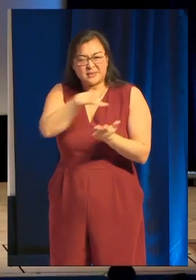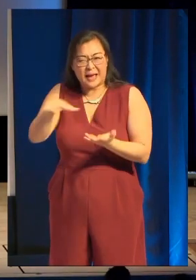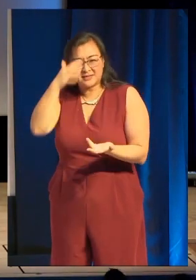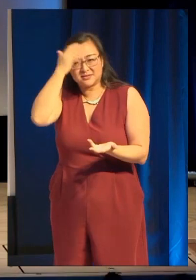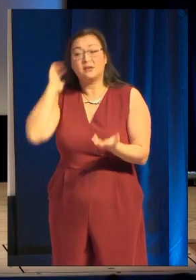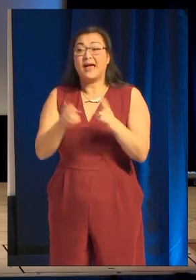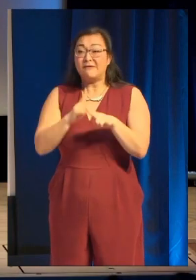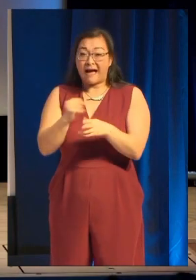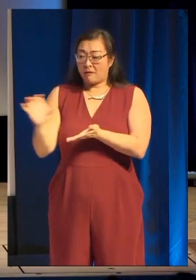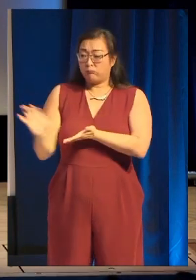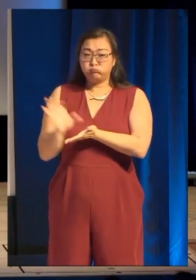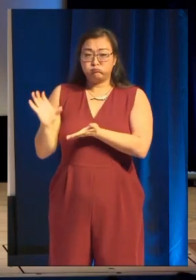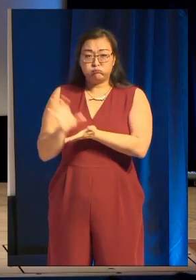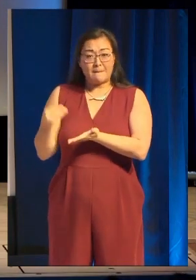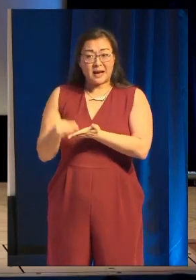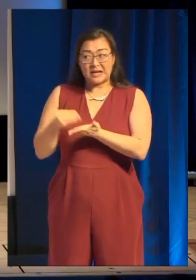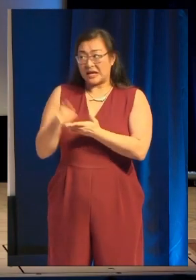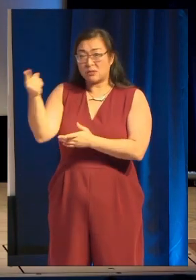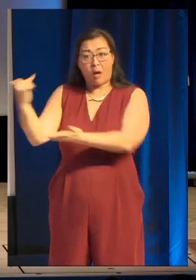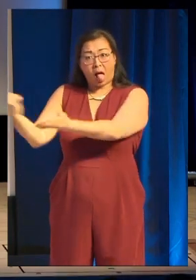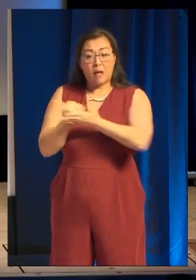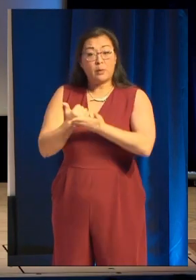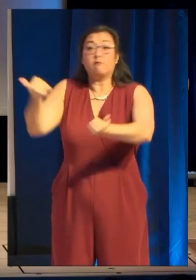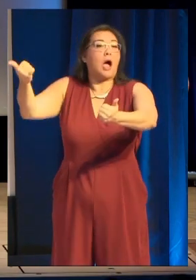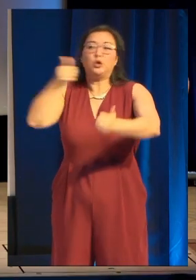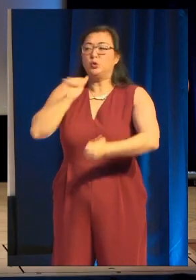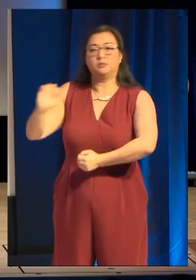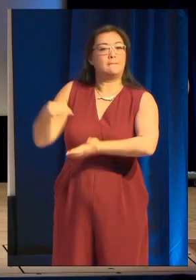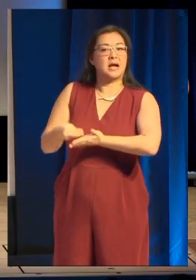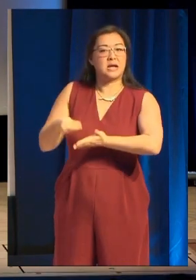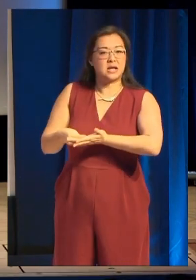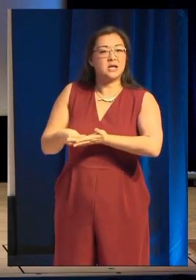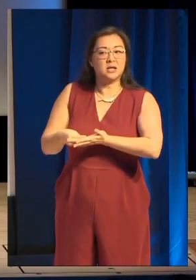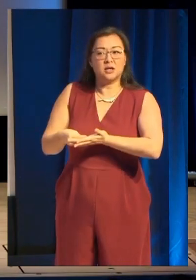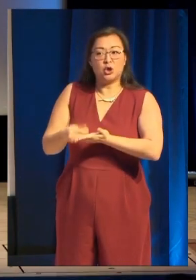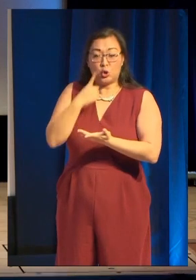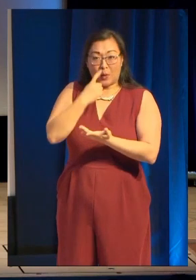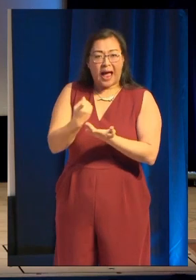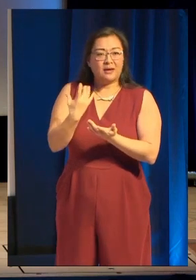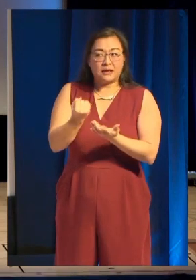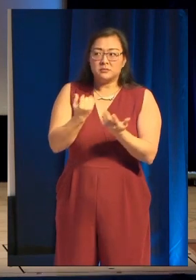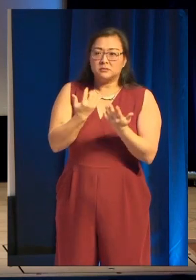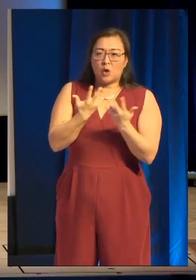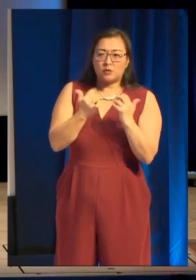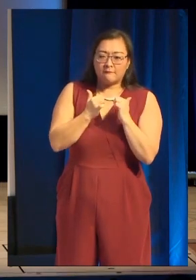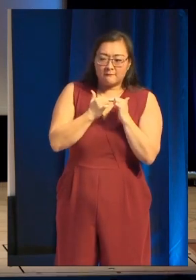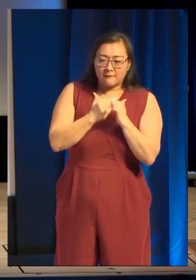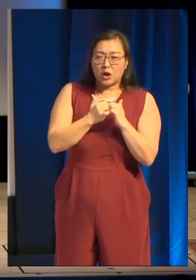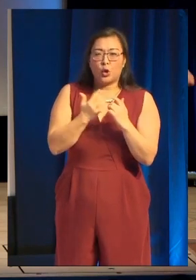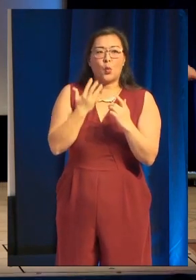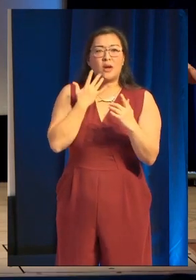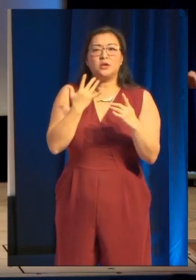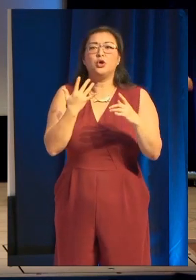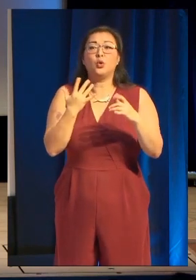you to do advertising, go for it. You can get a lot of value from press at launch that you would also get from